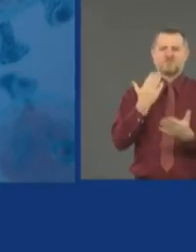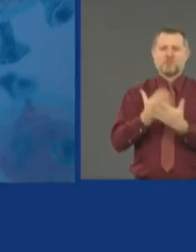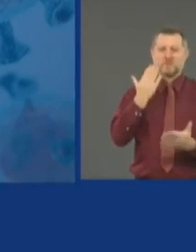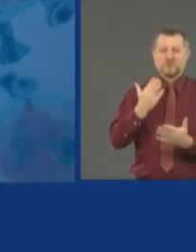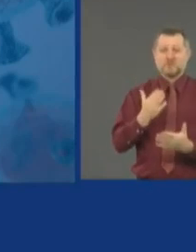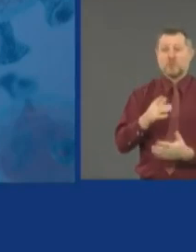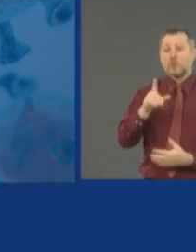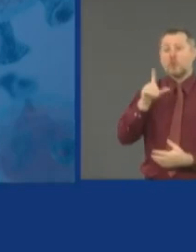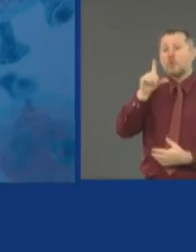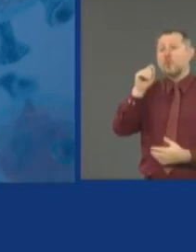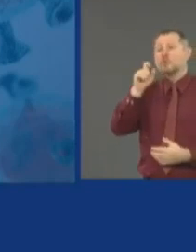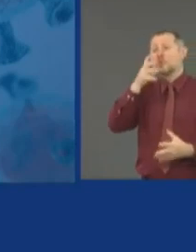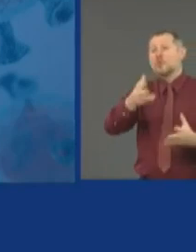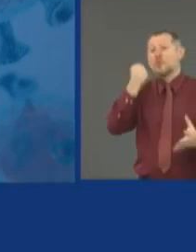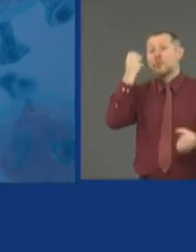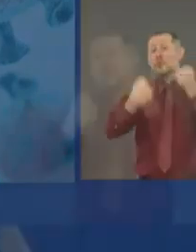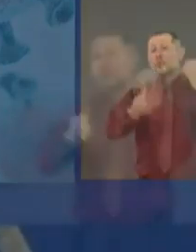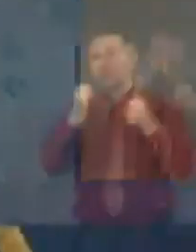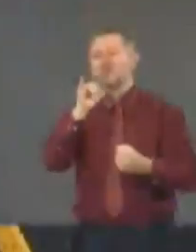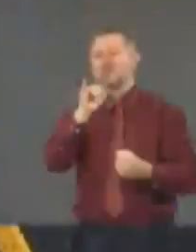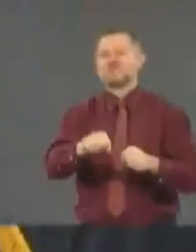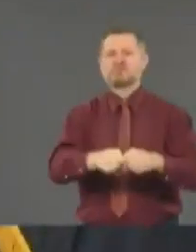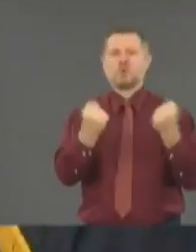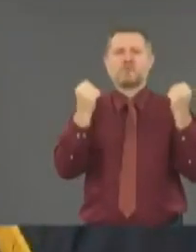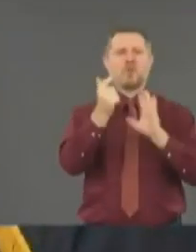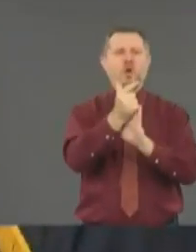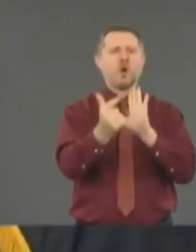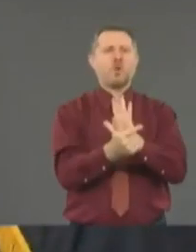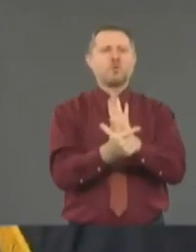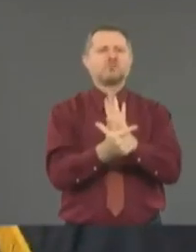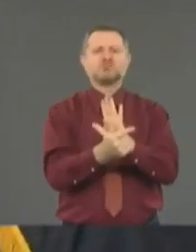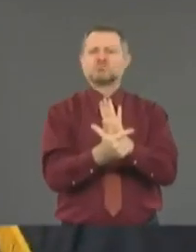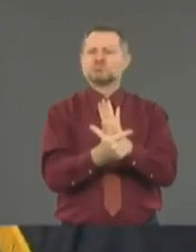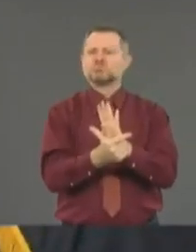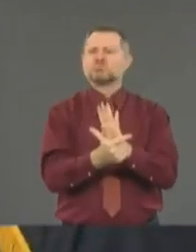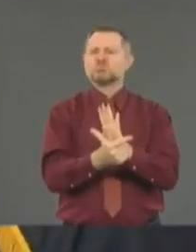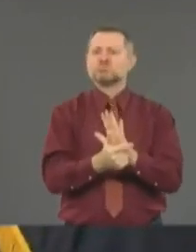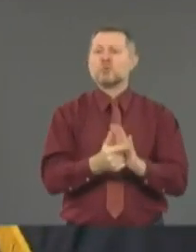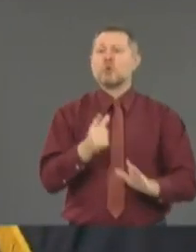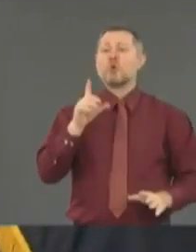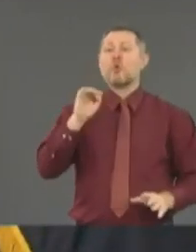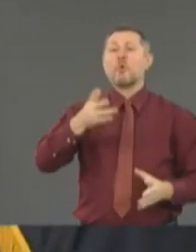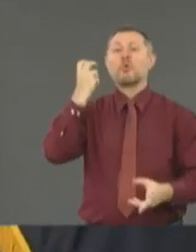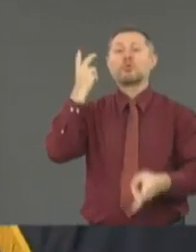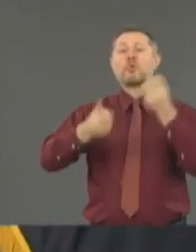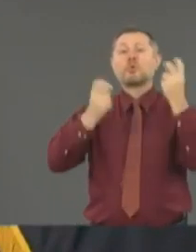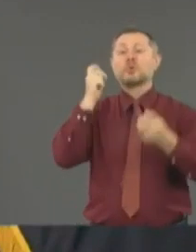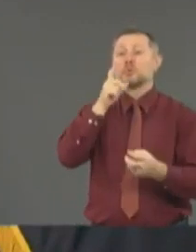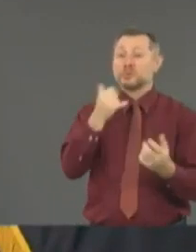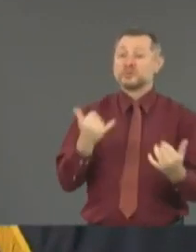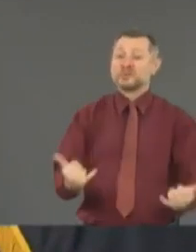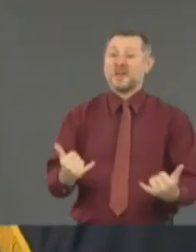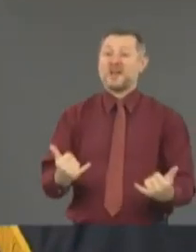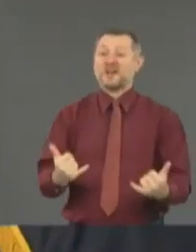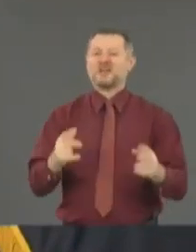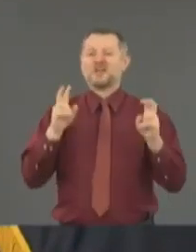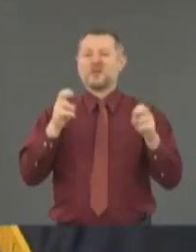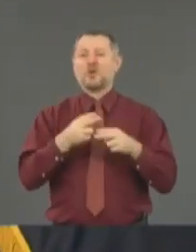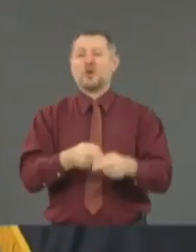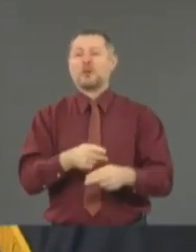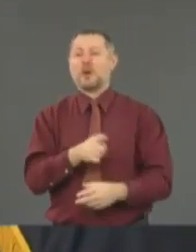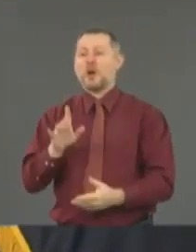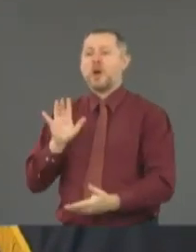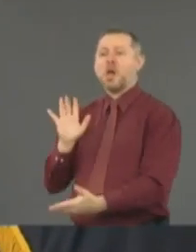number one. Looting now is exploiting this situation with the